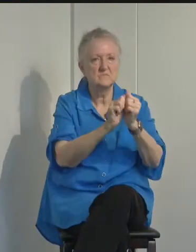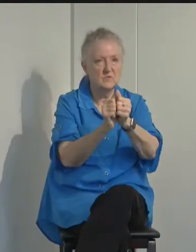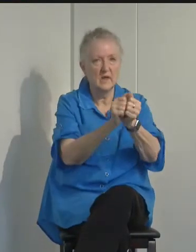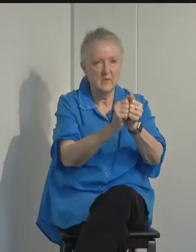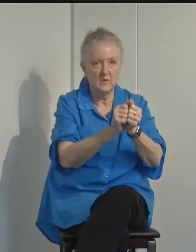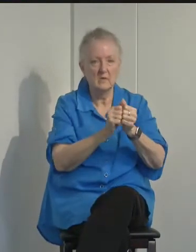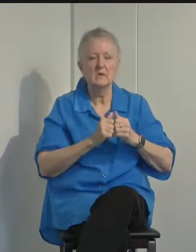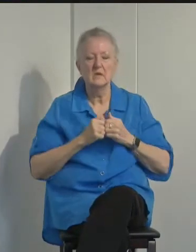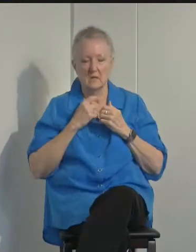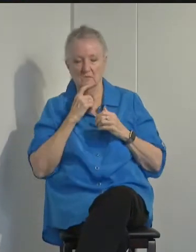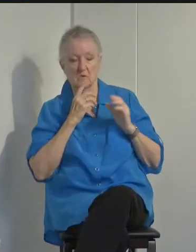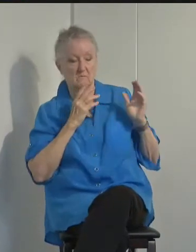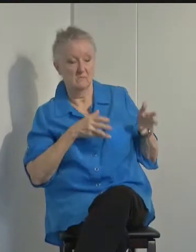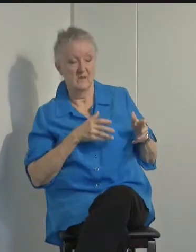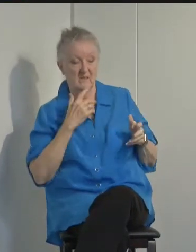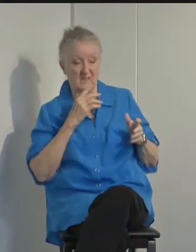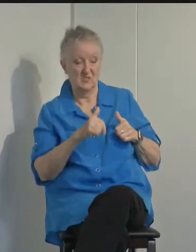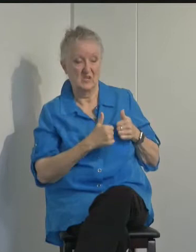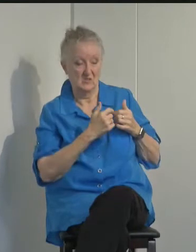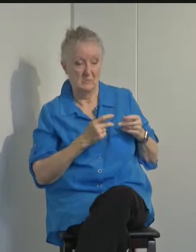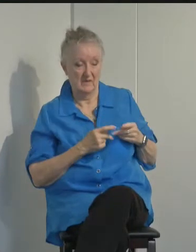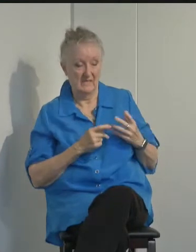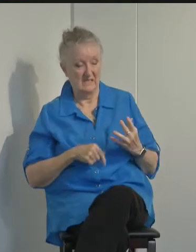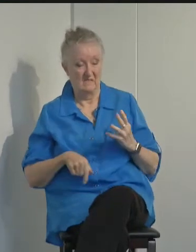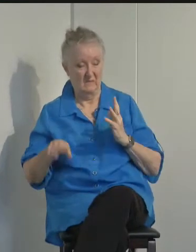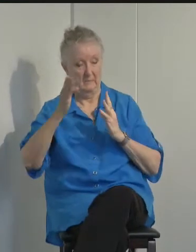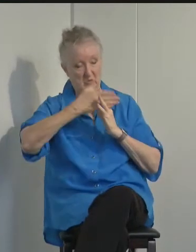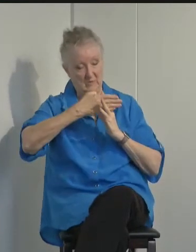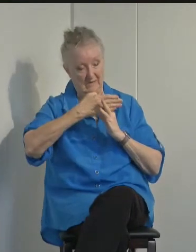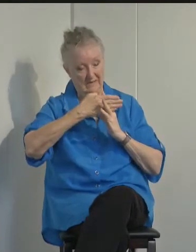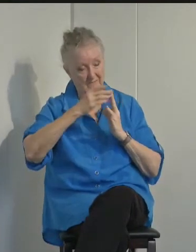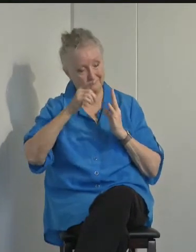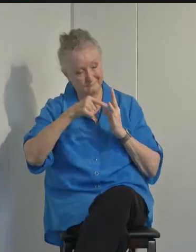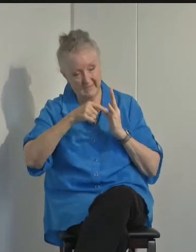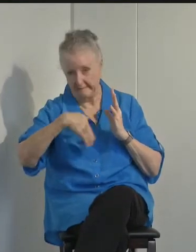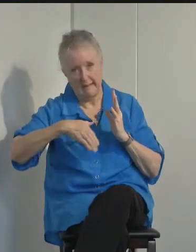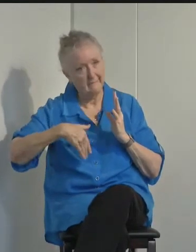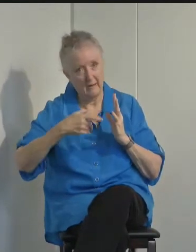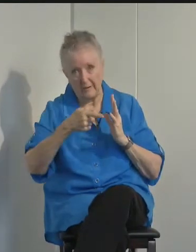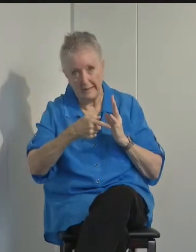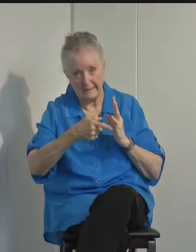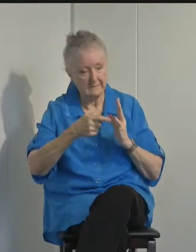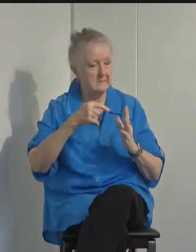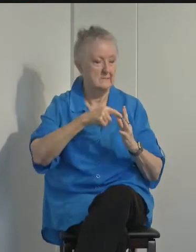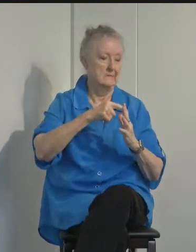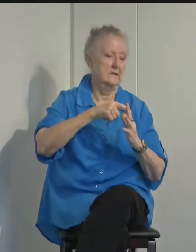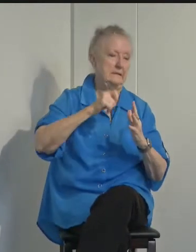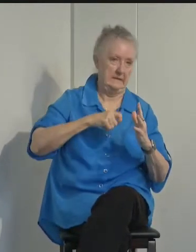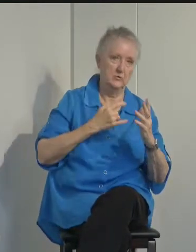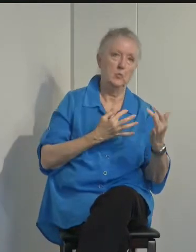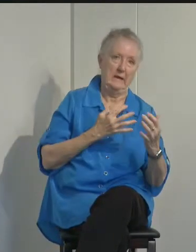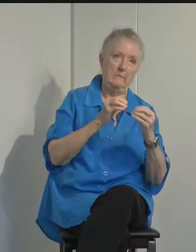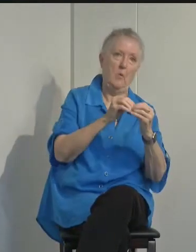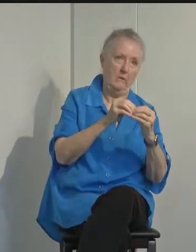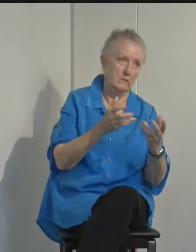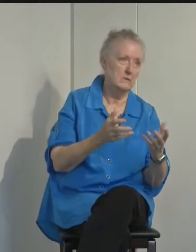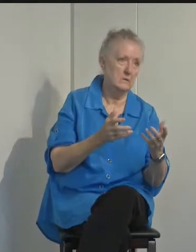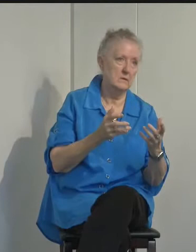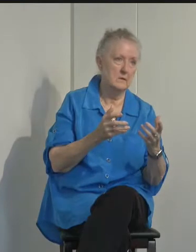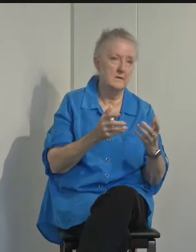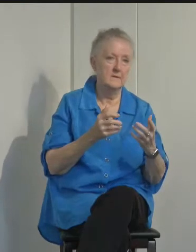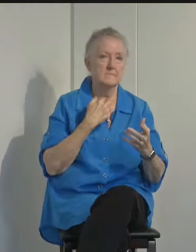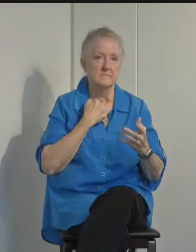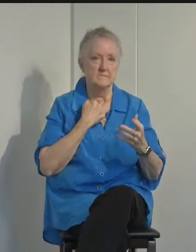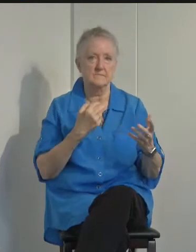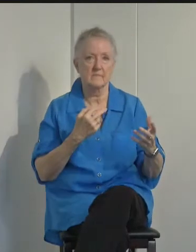in this challenging place of in-between, not there yet, and needing to wait a bit longer. We